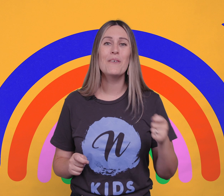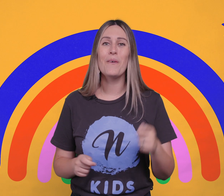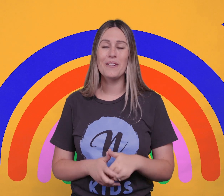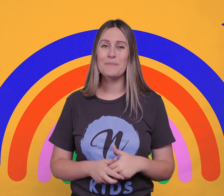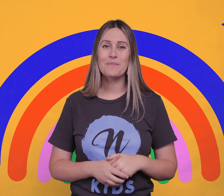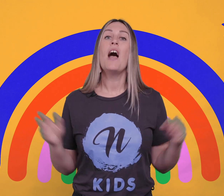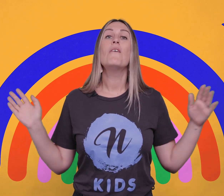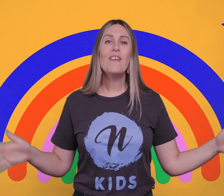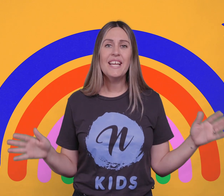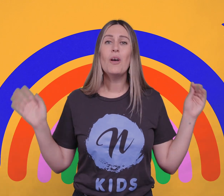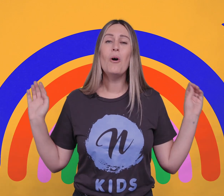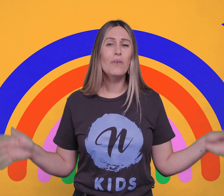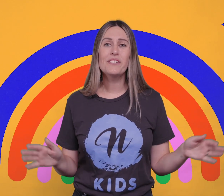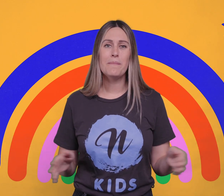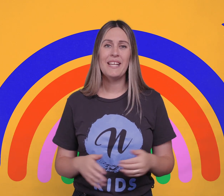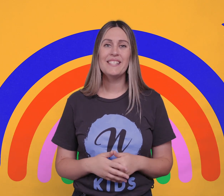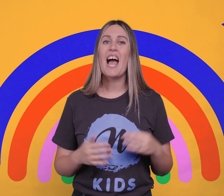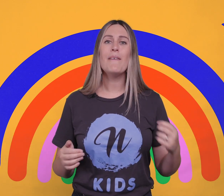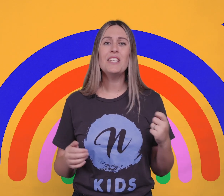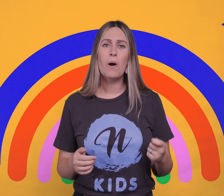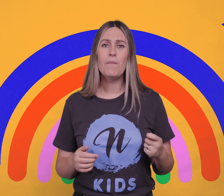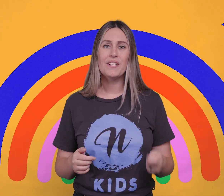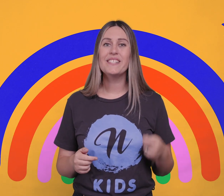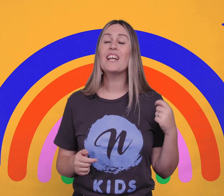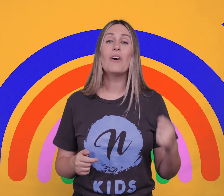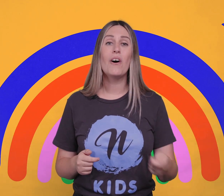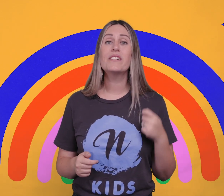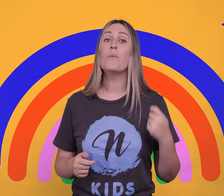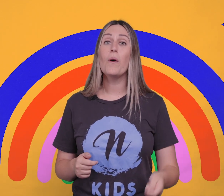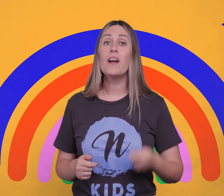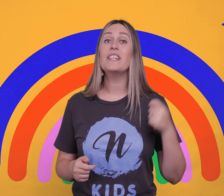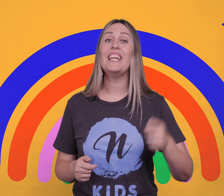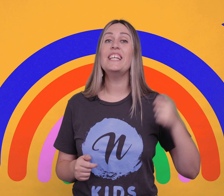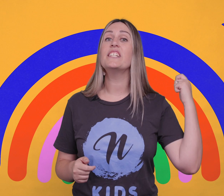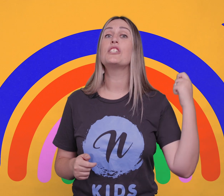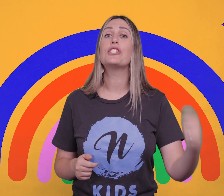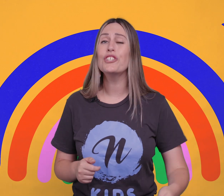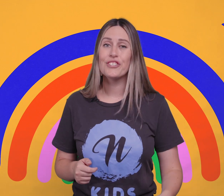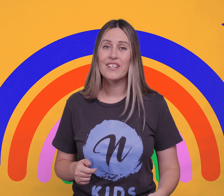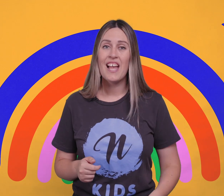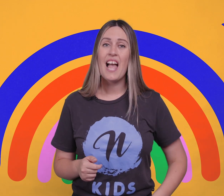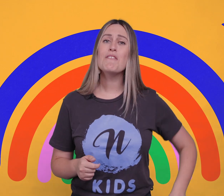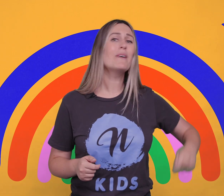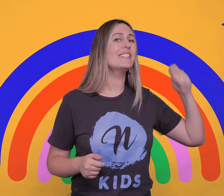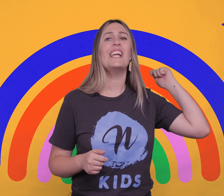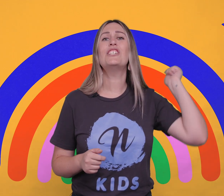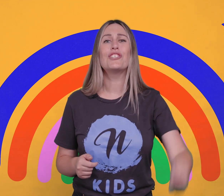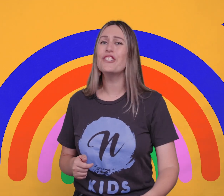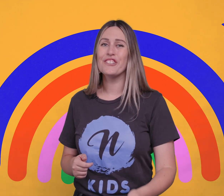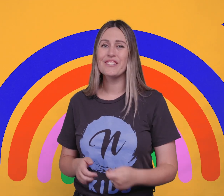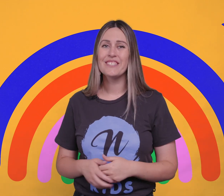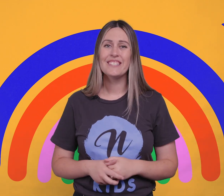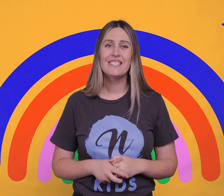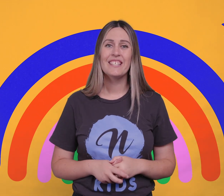no matter what. Faith also means having confidence that God's word is true. Everyone say